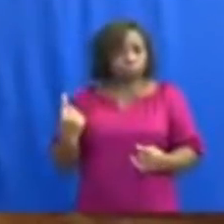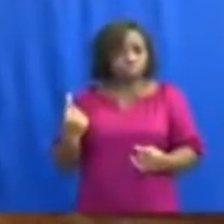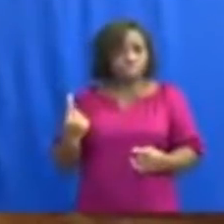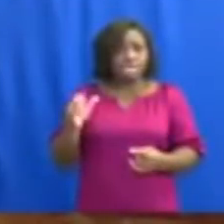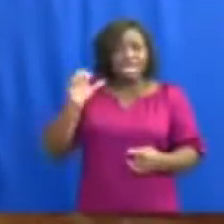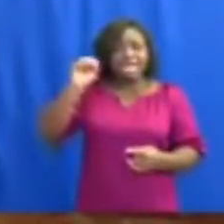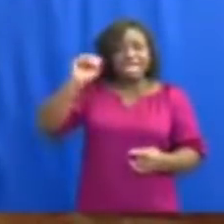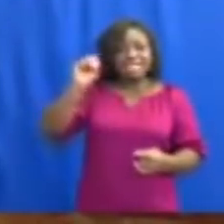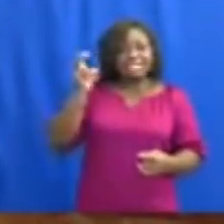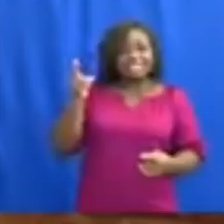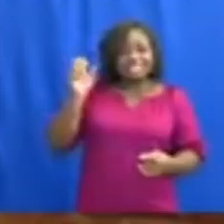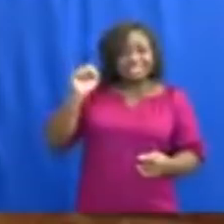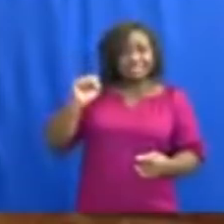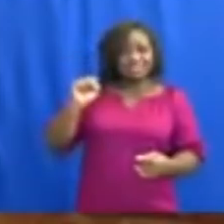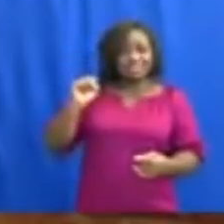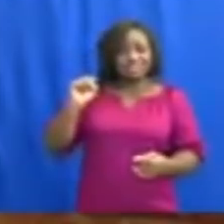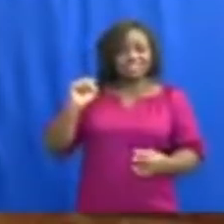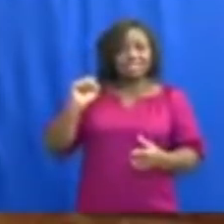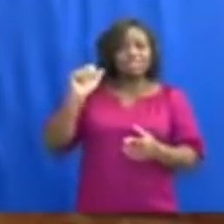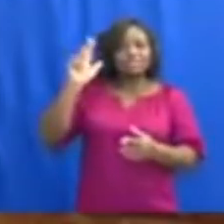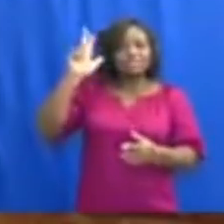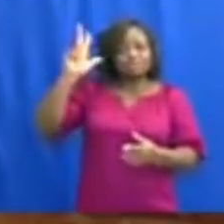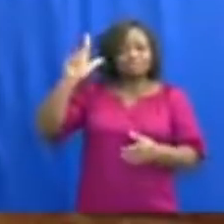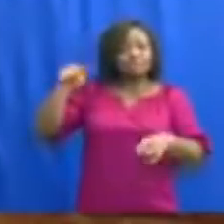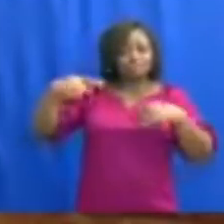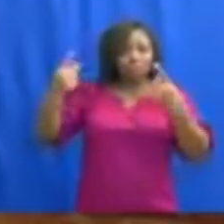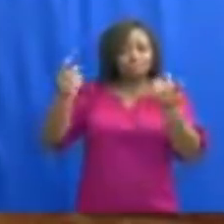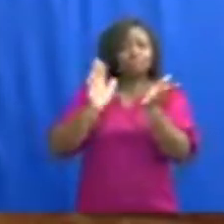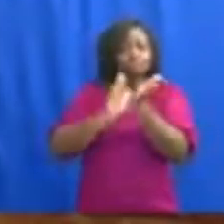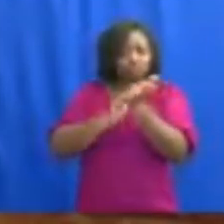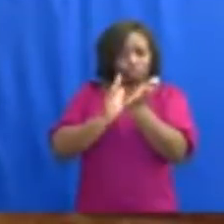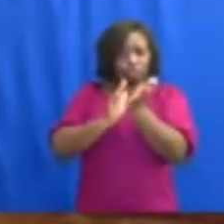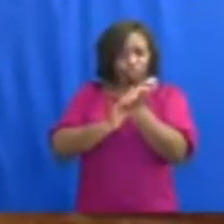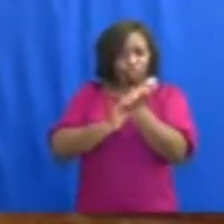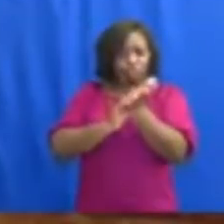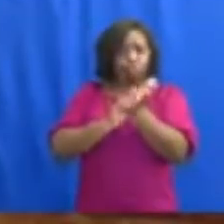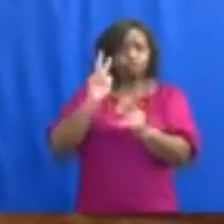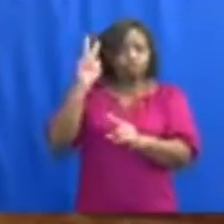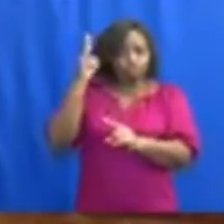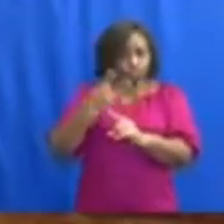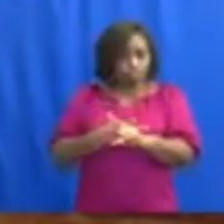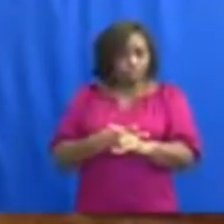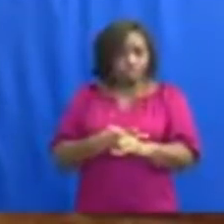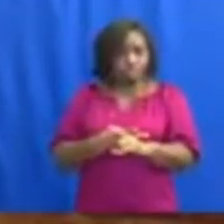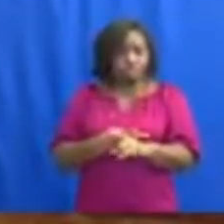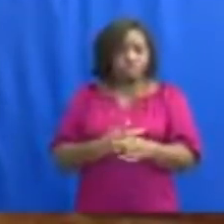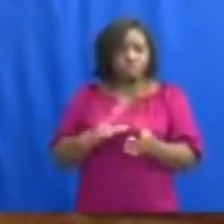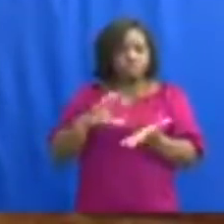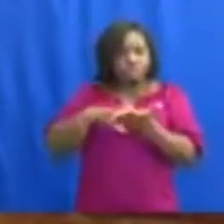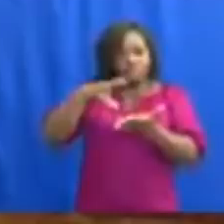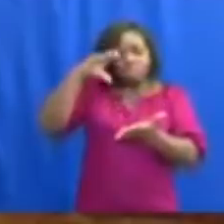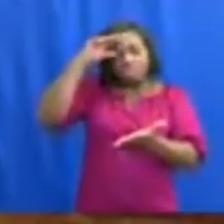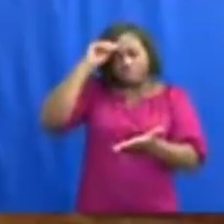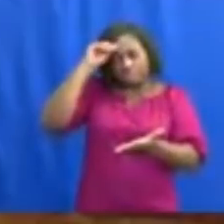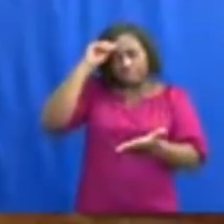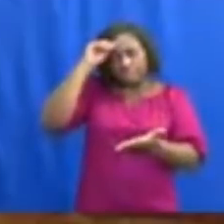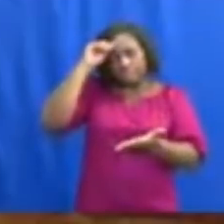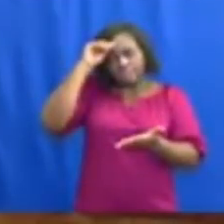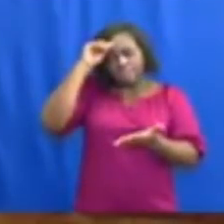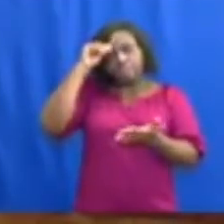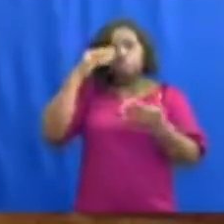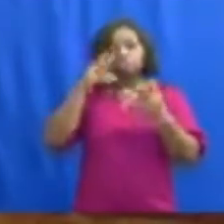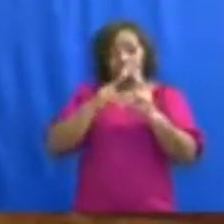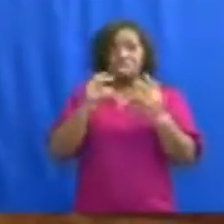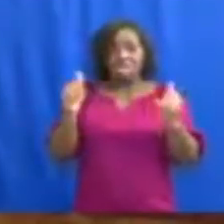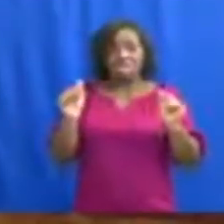SHS 3-4 I guess I could school with me in going I guess it's now want to